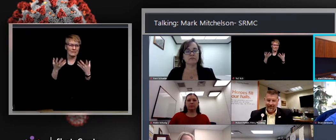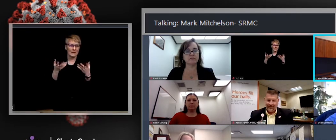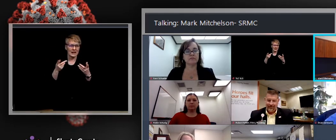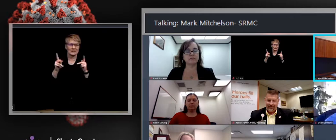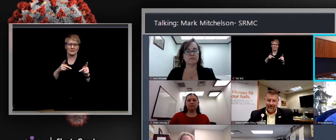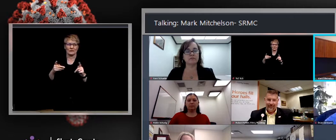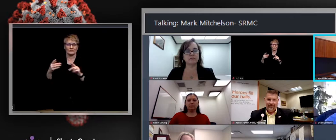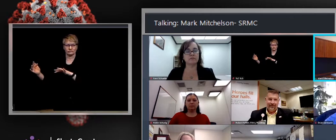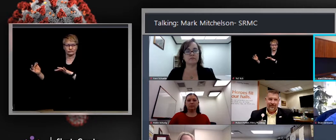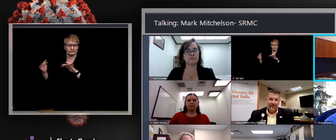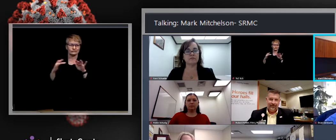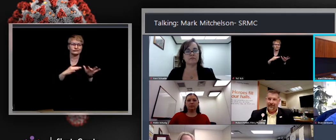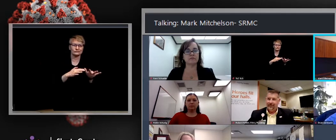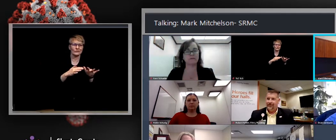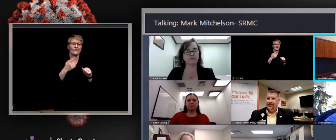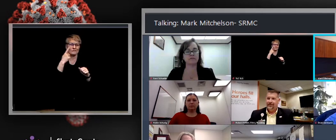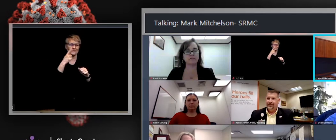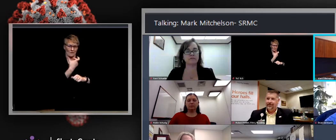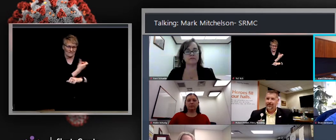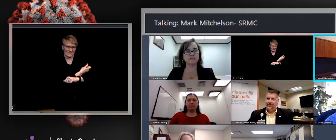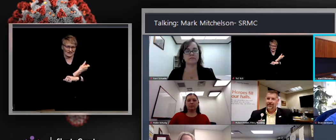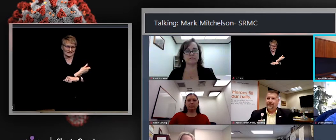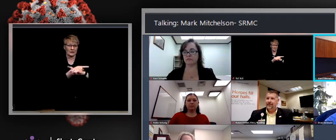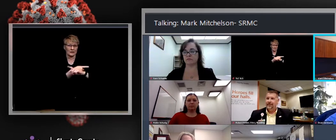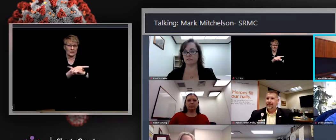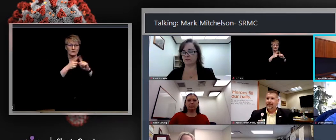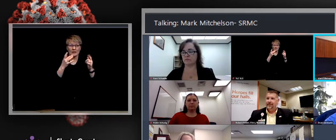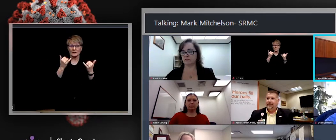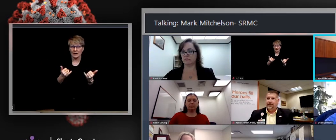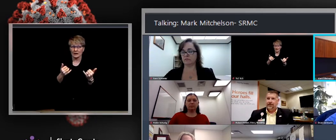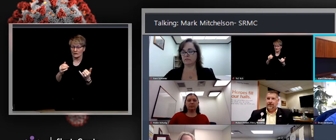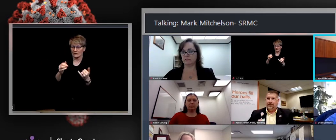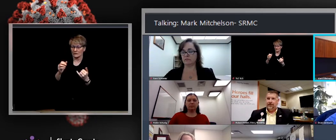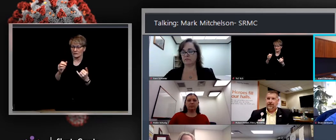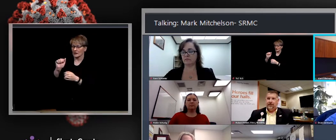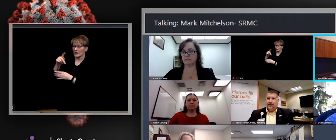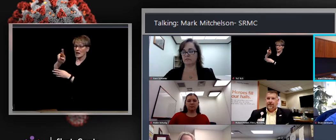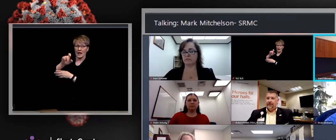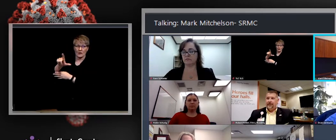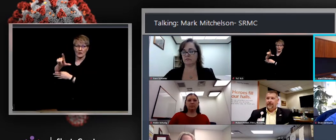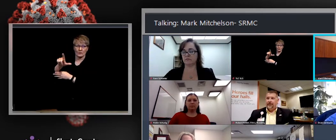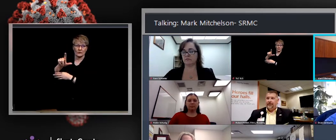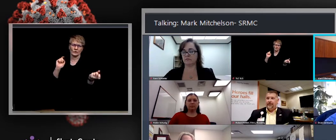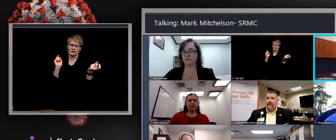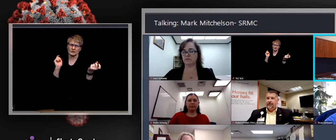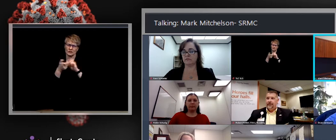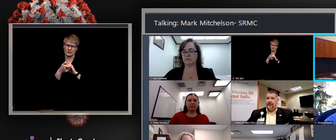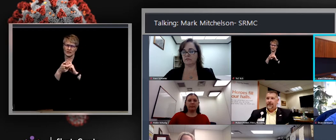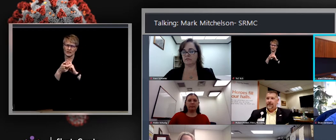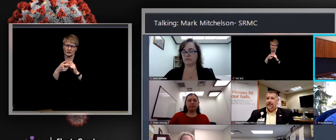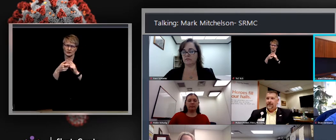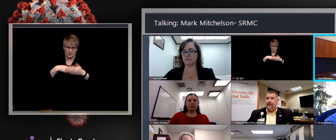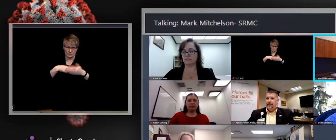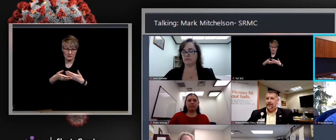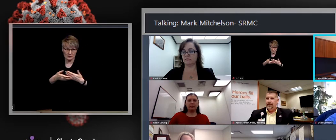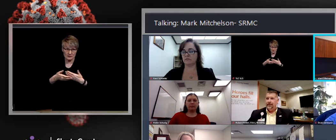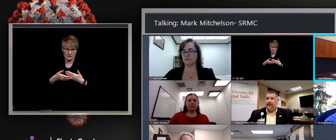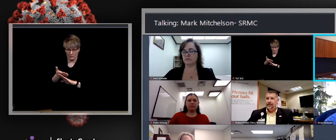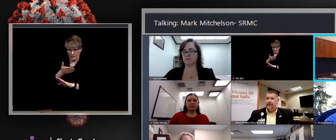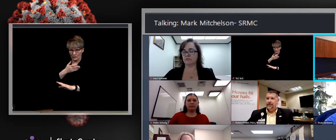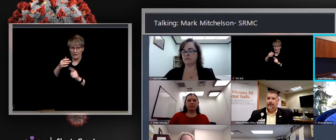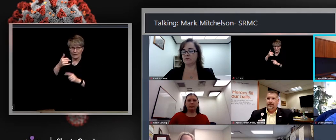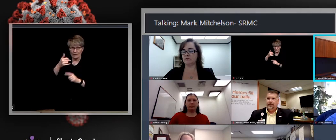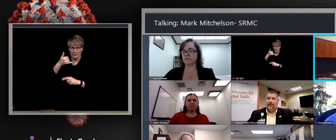little bit differently in the month of April. We are shutting down the phone line that people typically have called in to get appointments for.